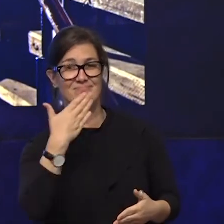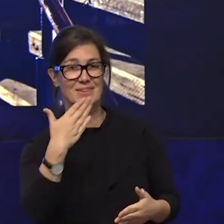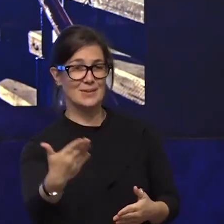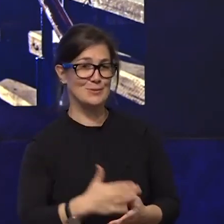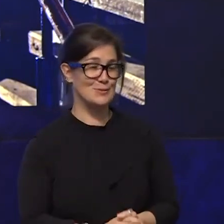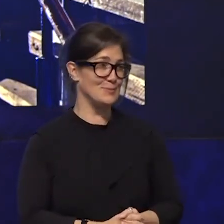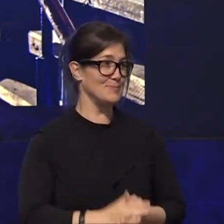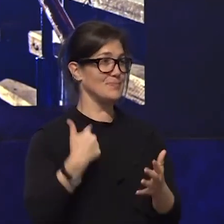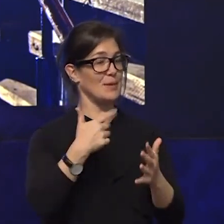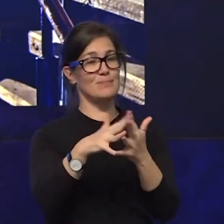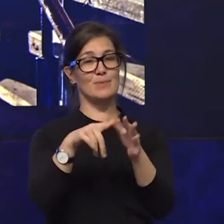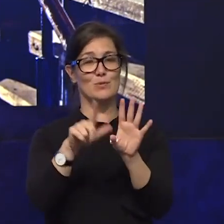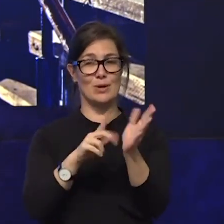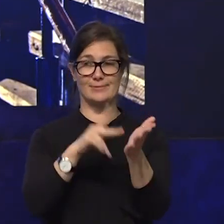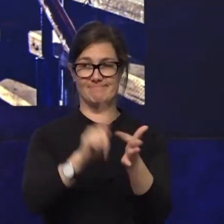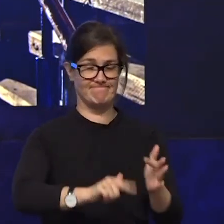gay